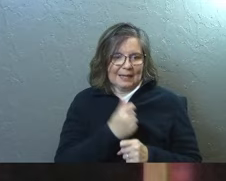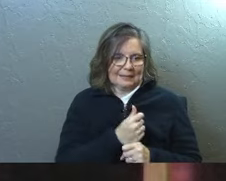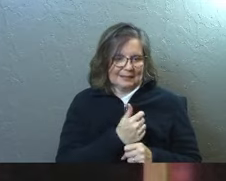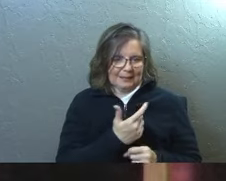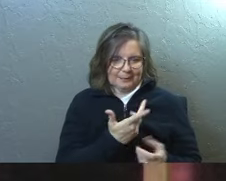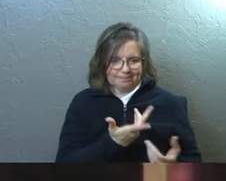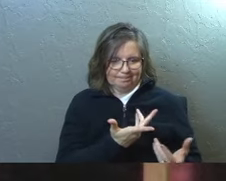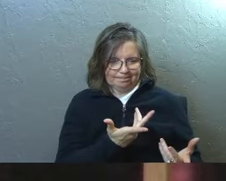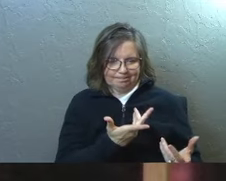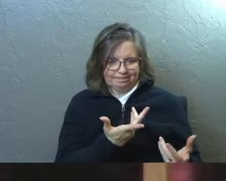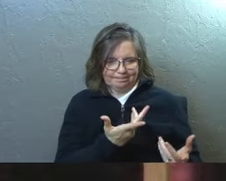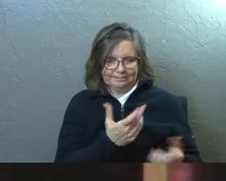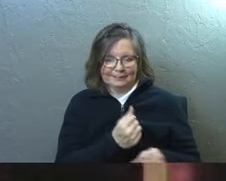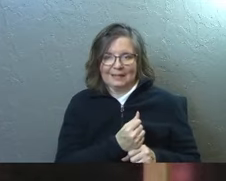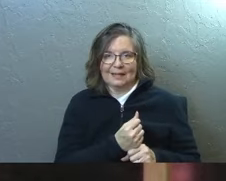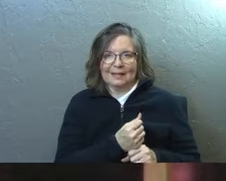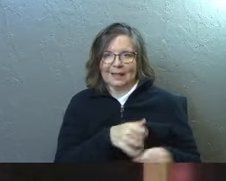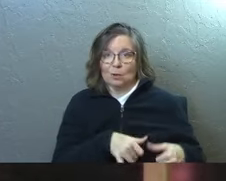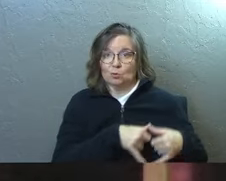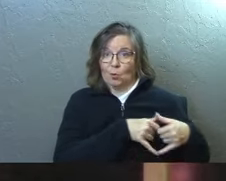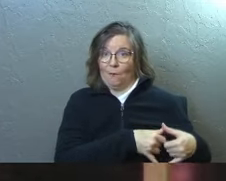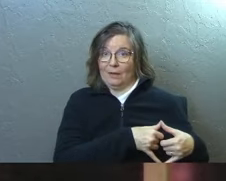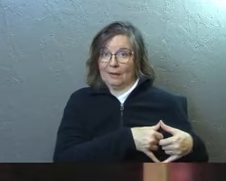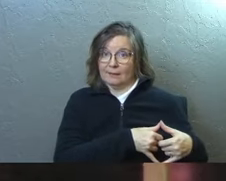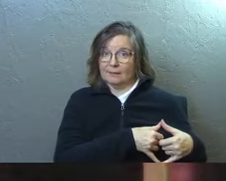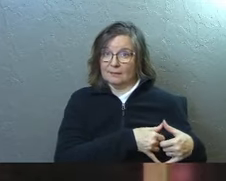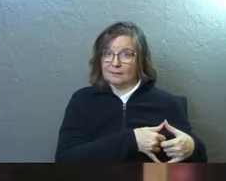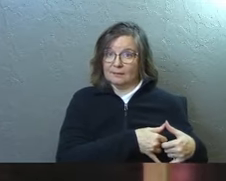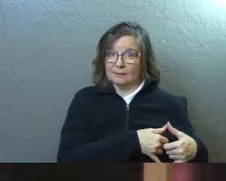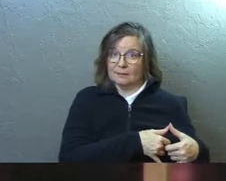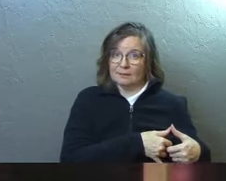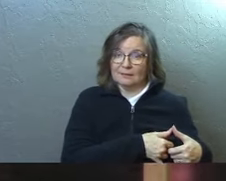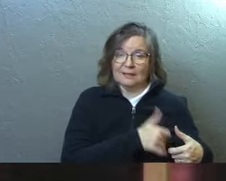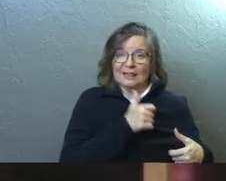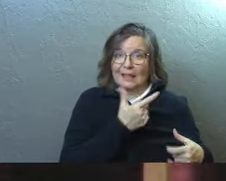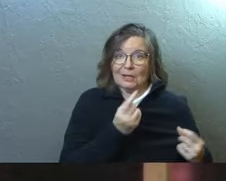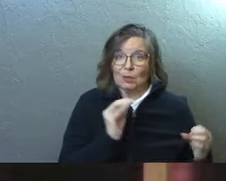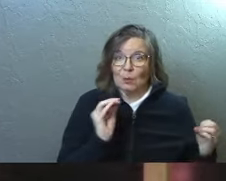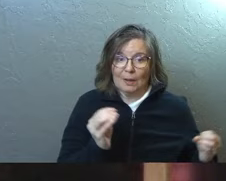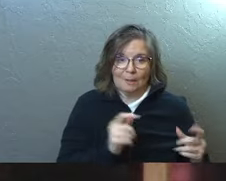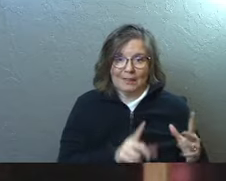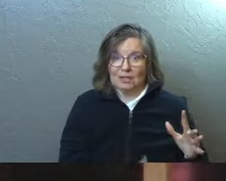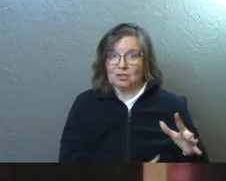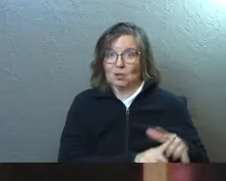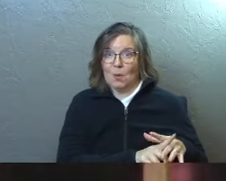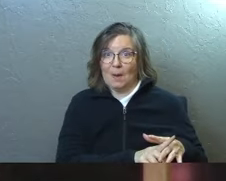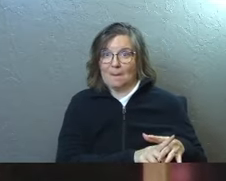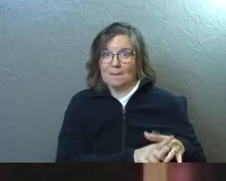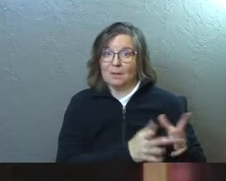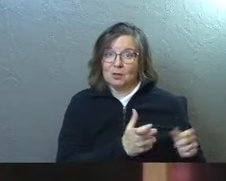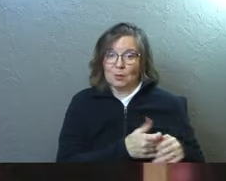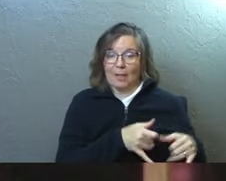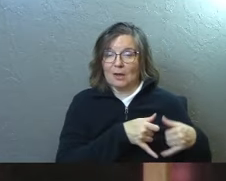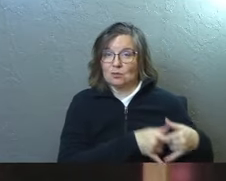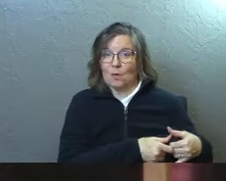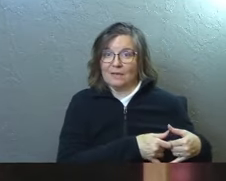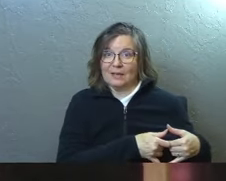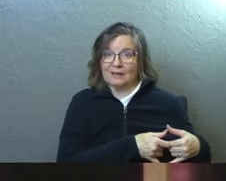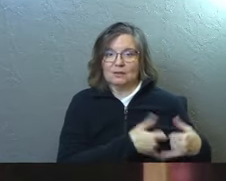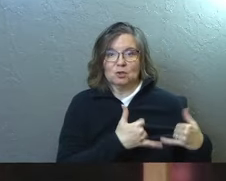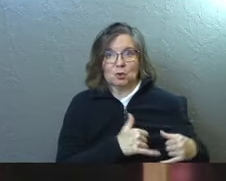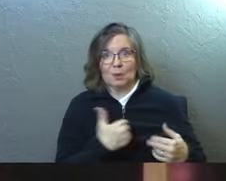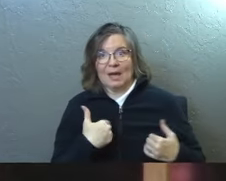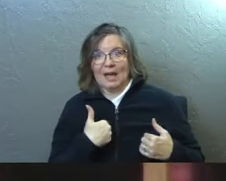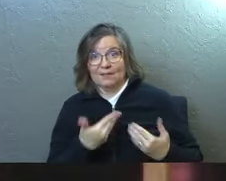they get the little trophy. They didn't do anything. They just showed up. But you got the little trophy